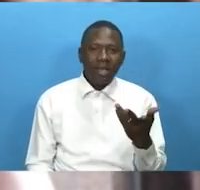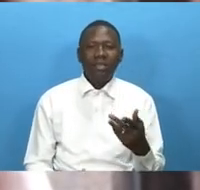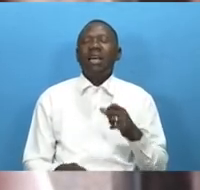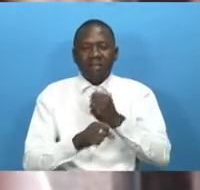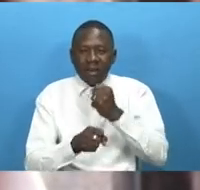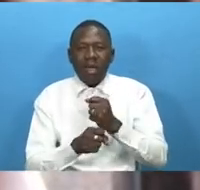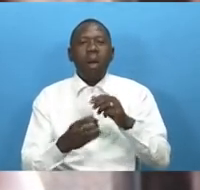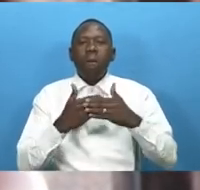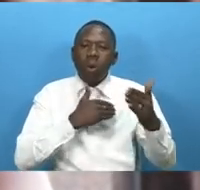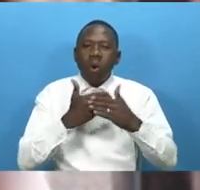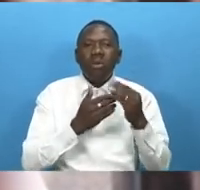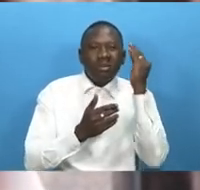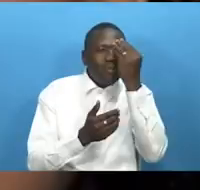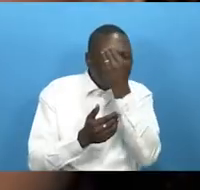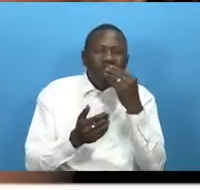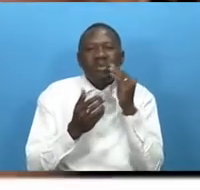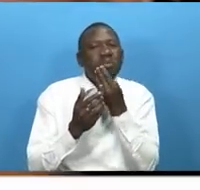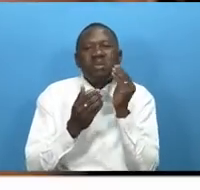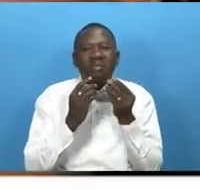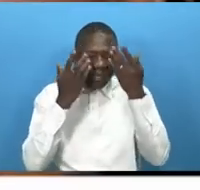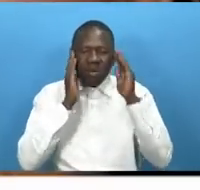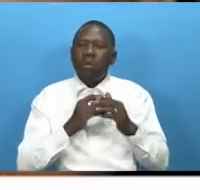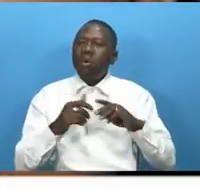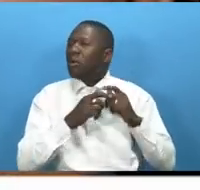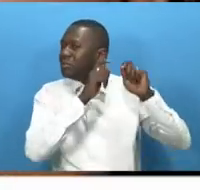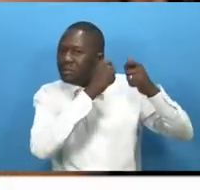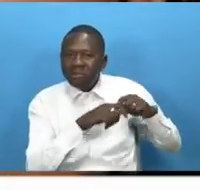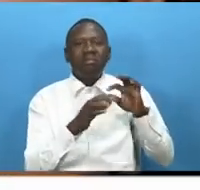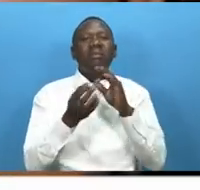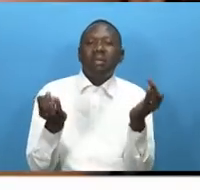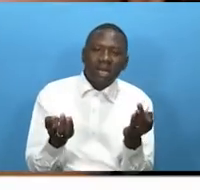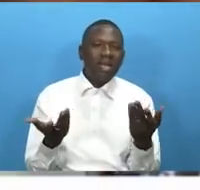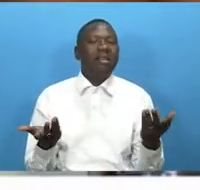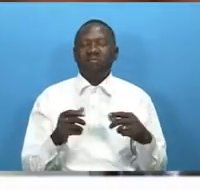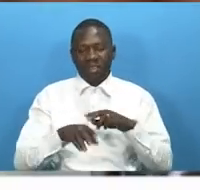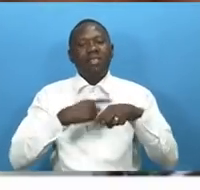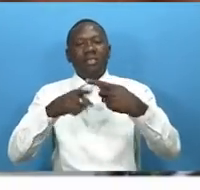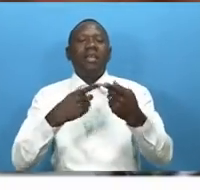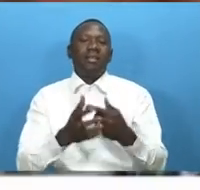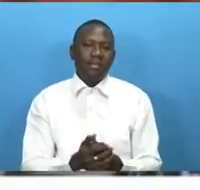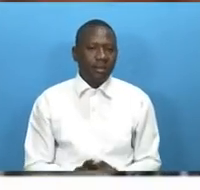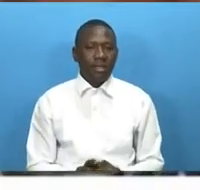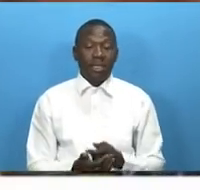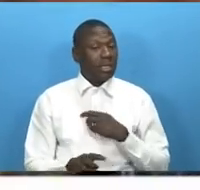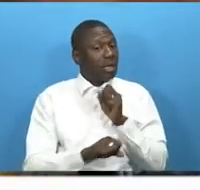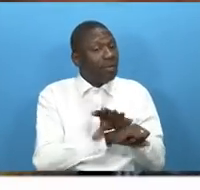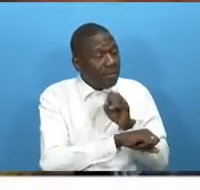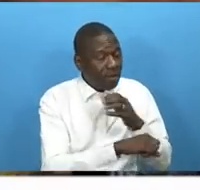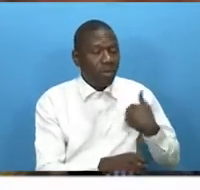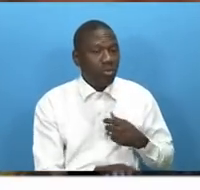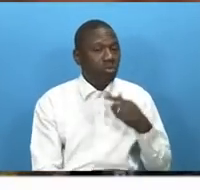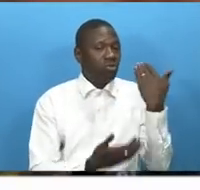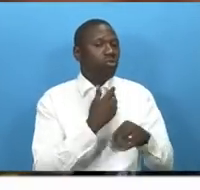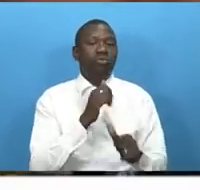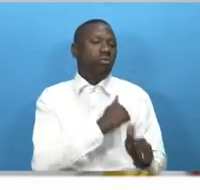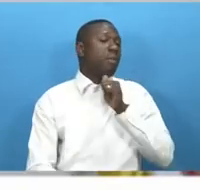most of more makeups fatu orges and encourages gambians especially youth not to take the irregular migration routes